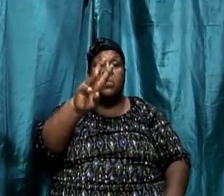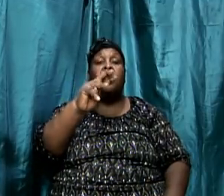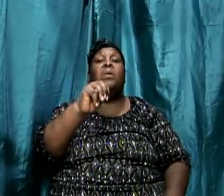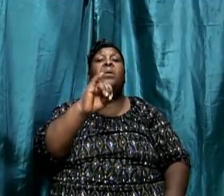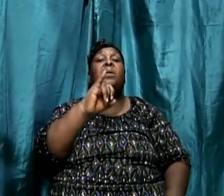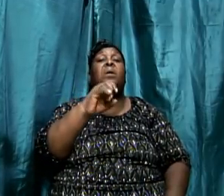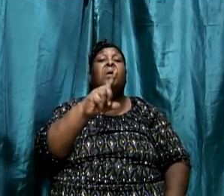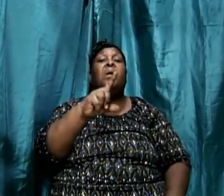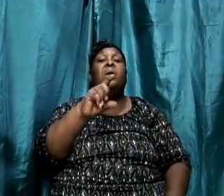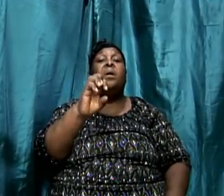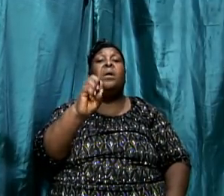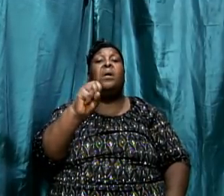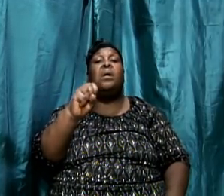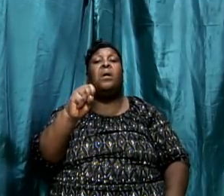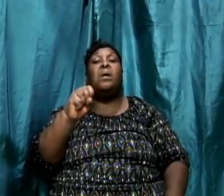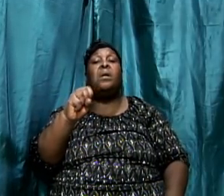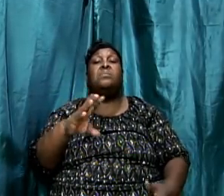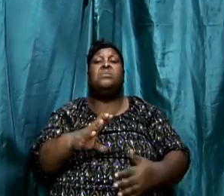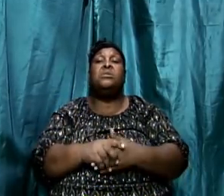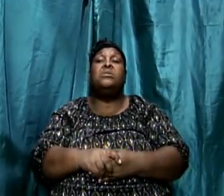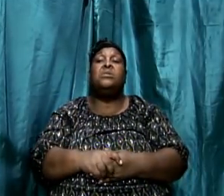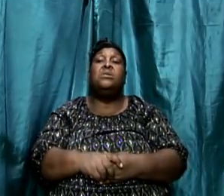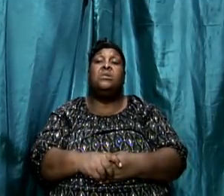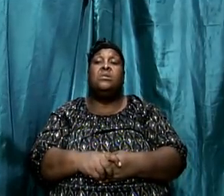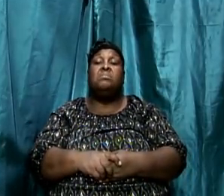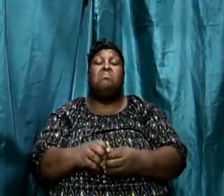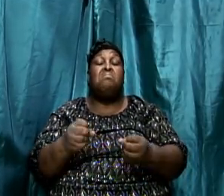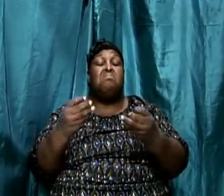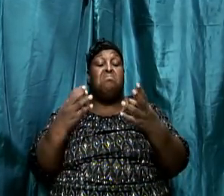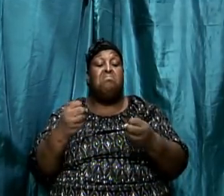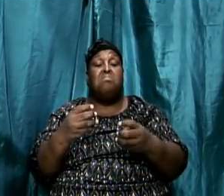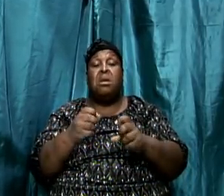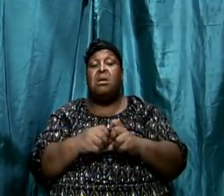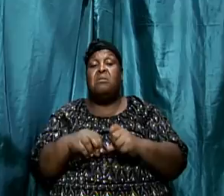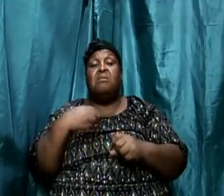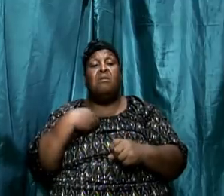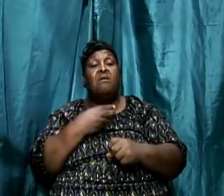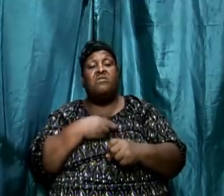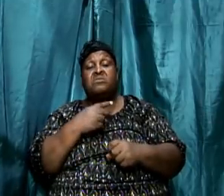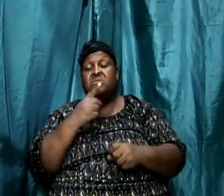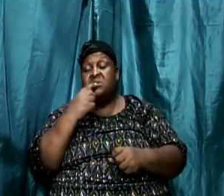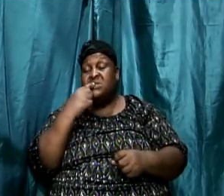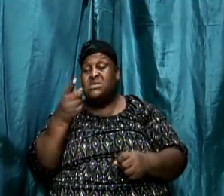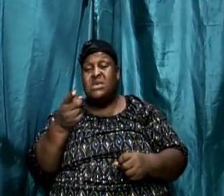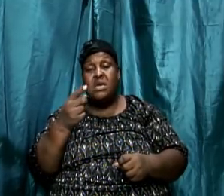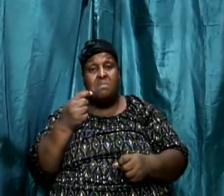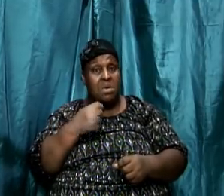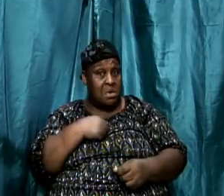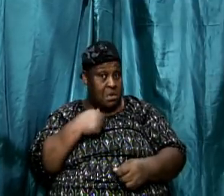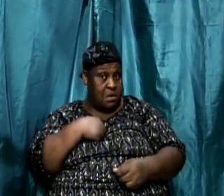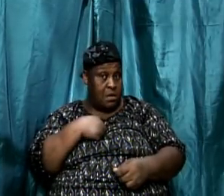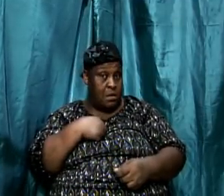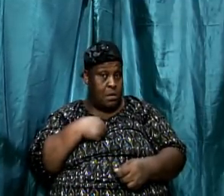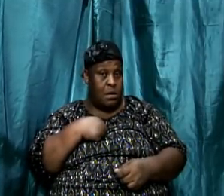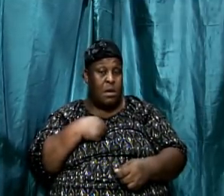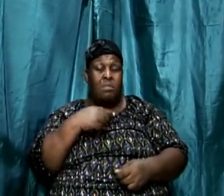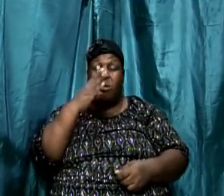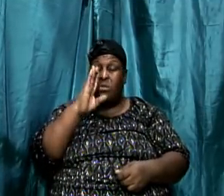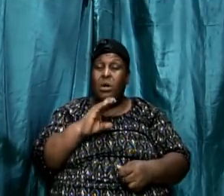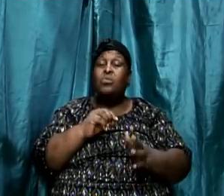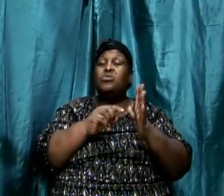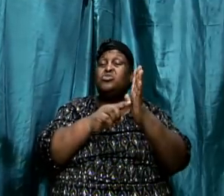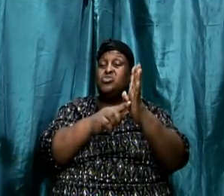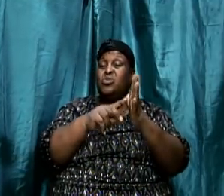And boy, Jesus make a hard statement because a lot of us would have said me, but God was bringing out a principle that how we operate